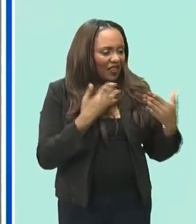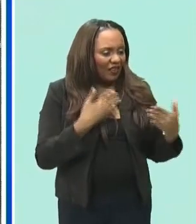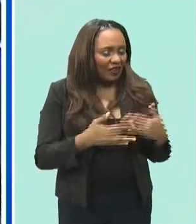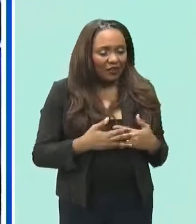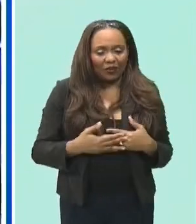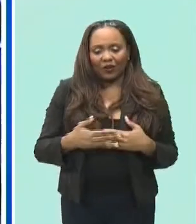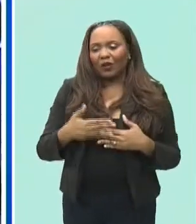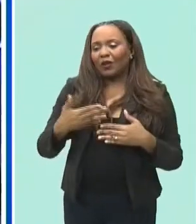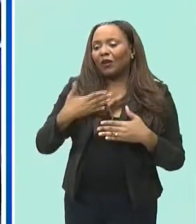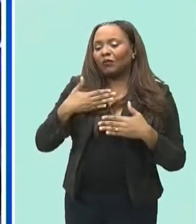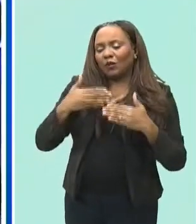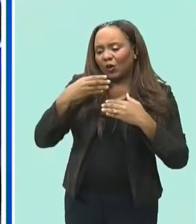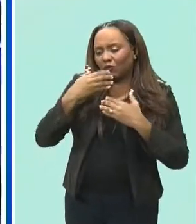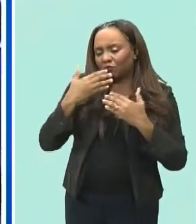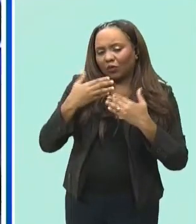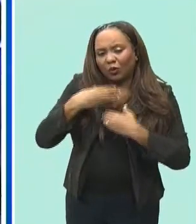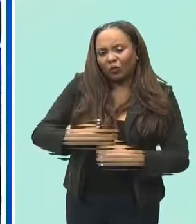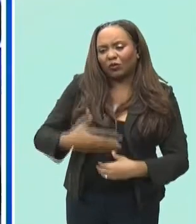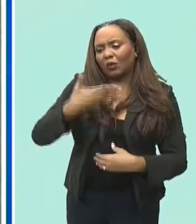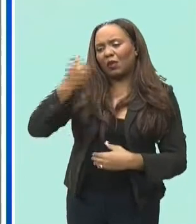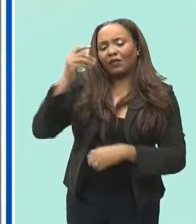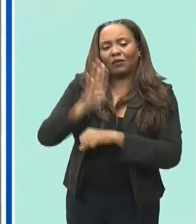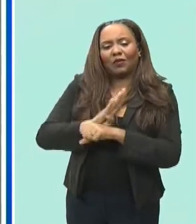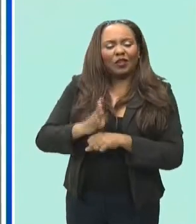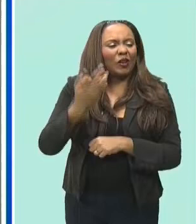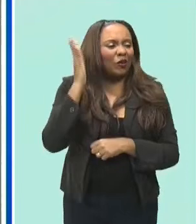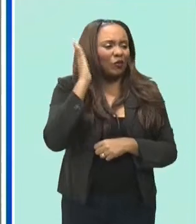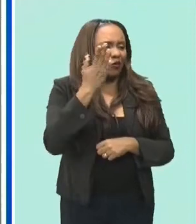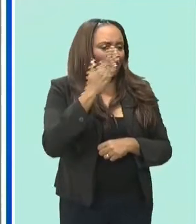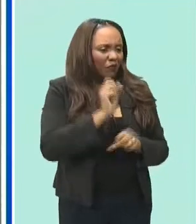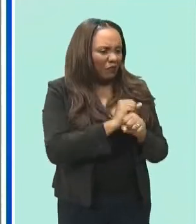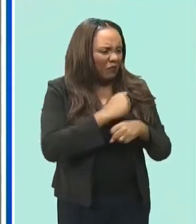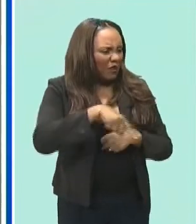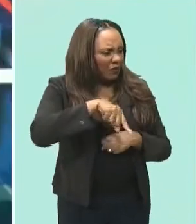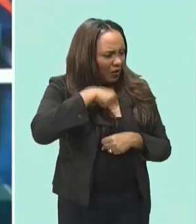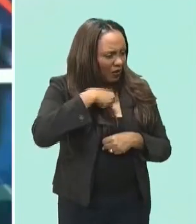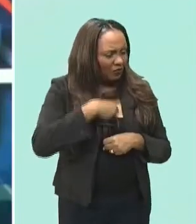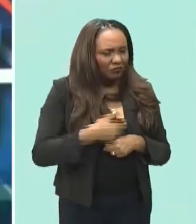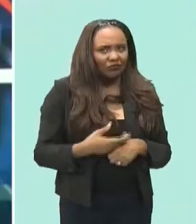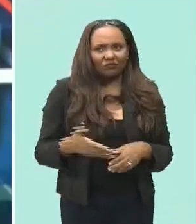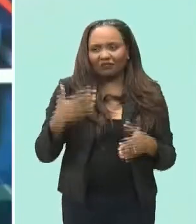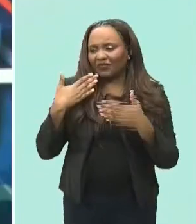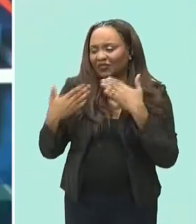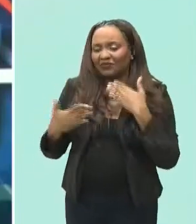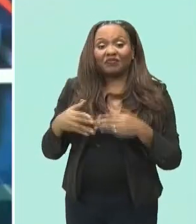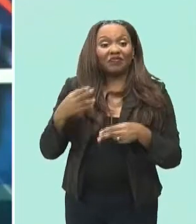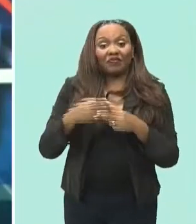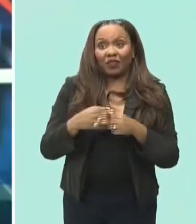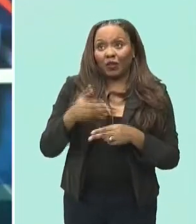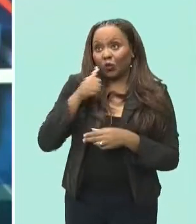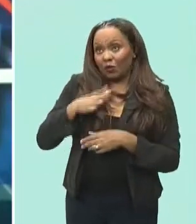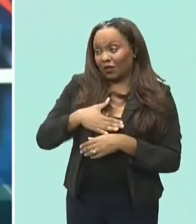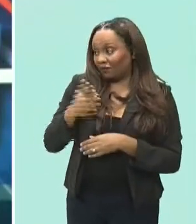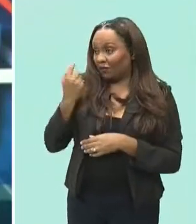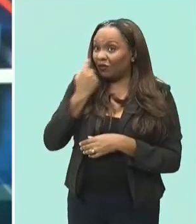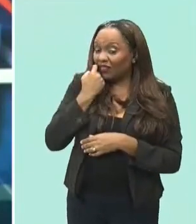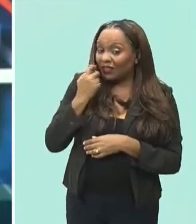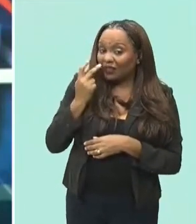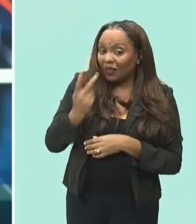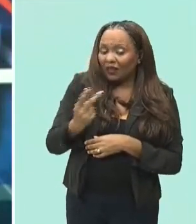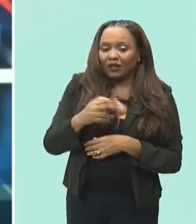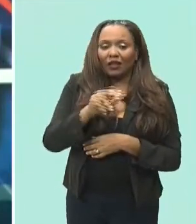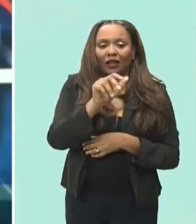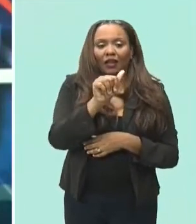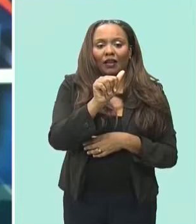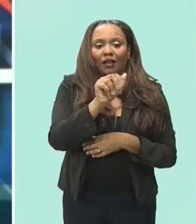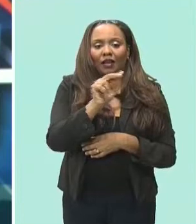the best of luck thank you i'm sure we'll make the island proud indeed as always and that is anna nias the film commissioner with the national